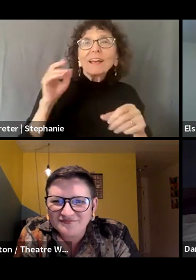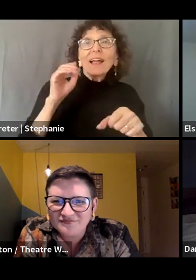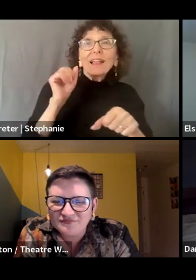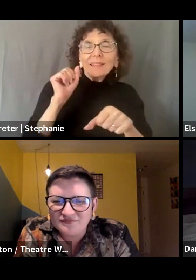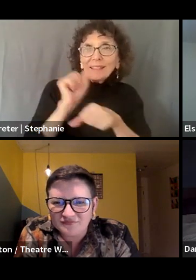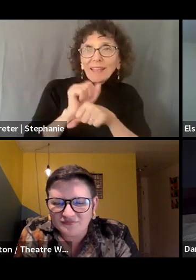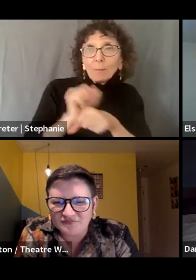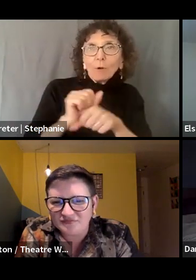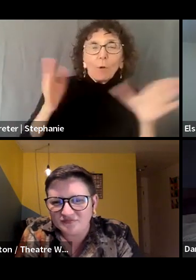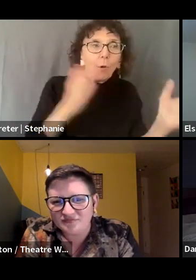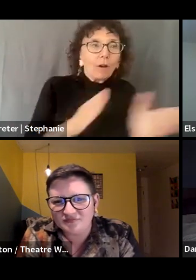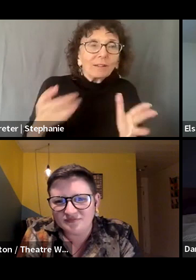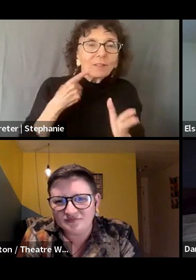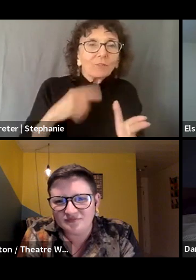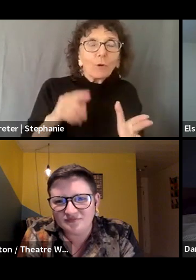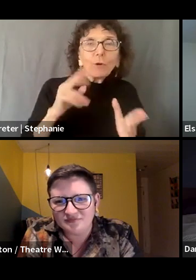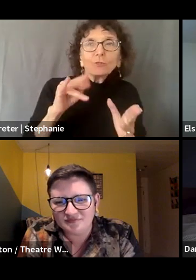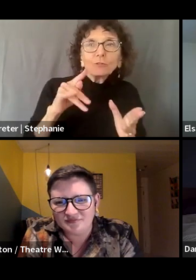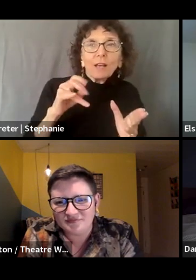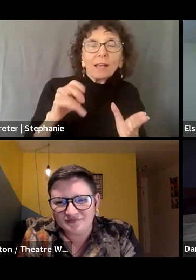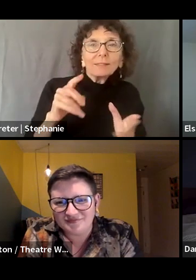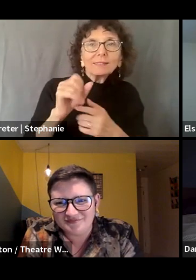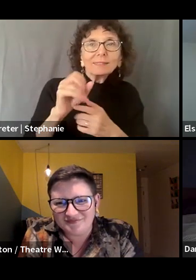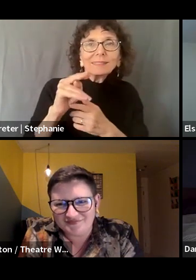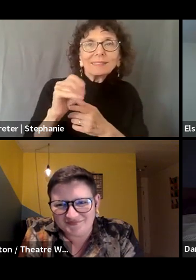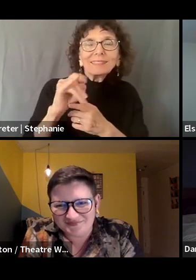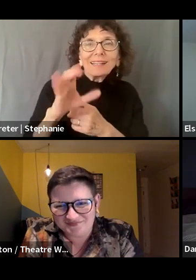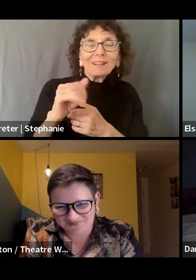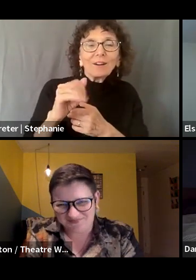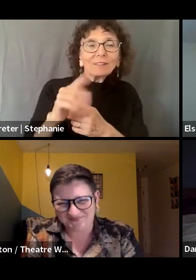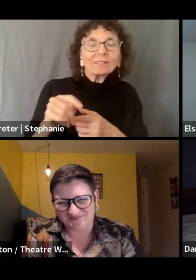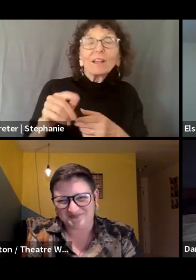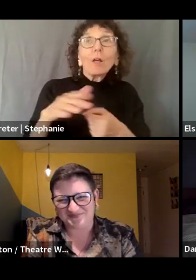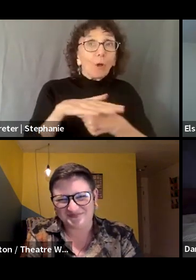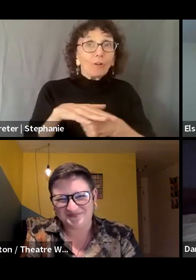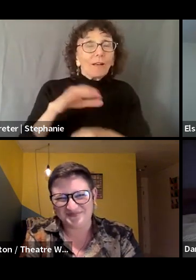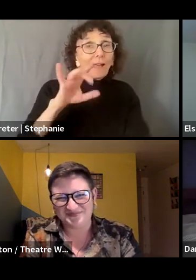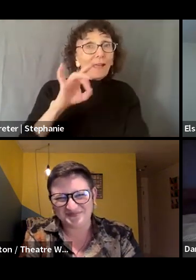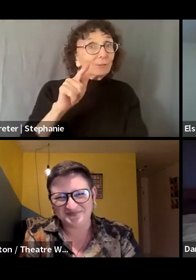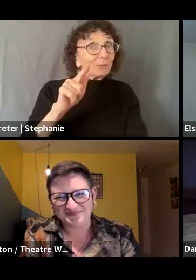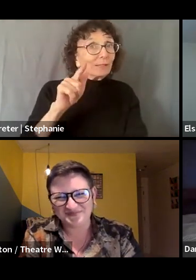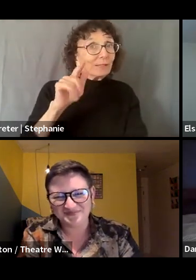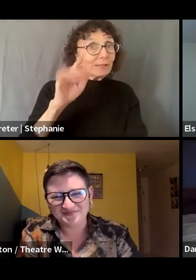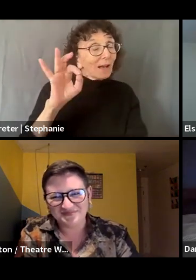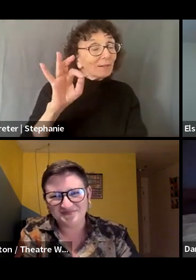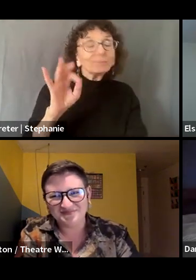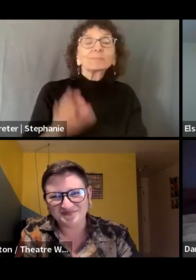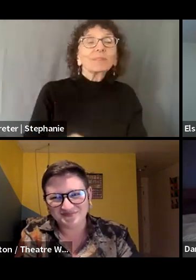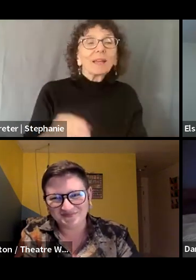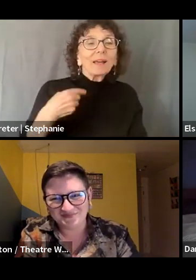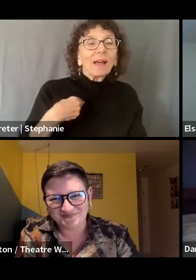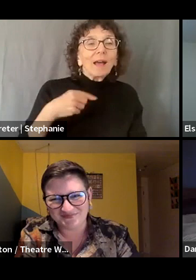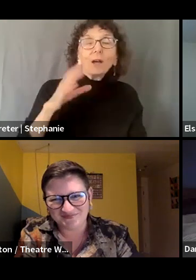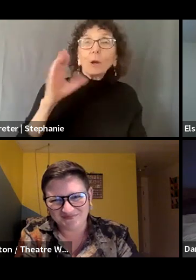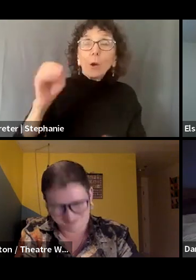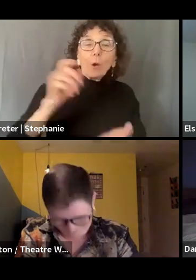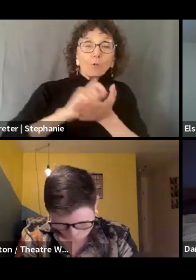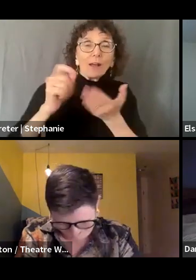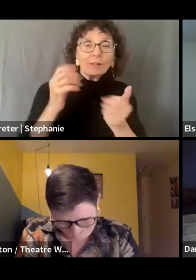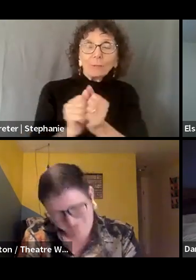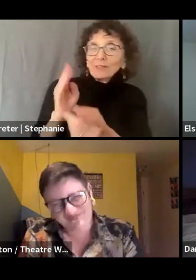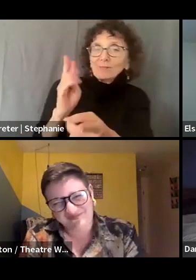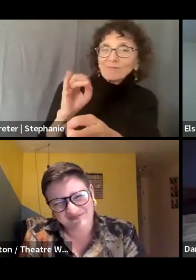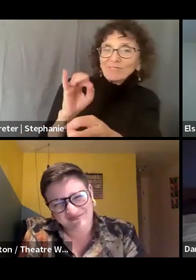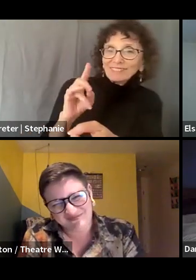Artists, IATSE Local USA 829. Um, I am the co-author with Brigene